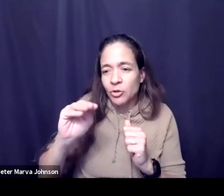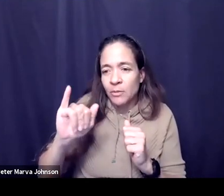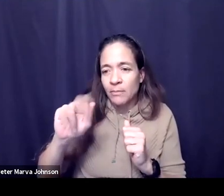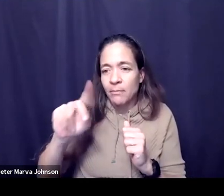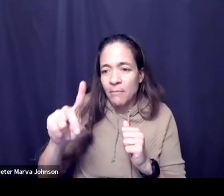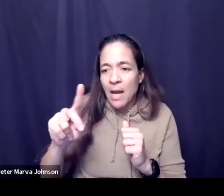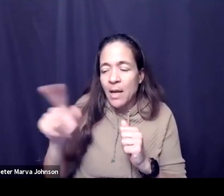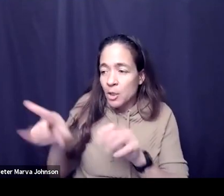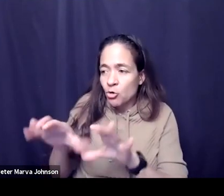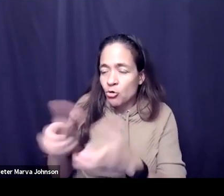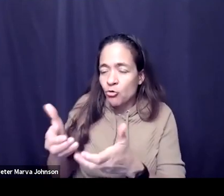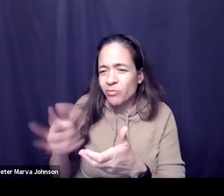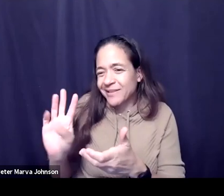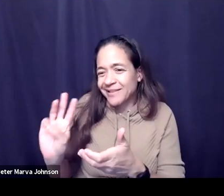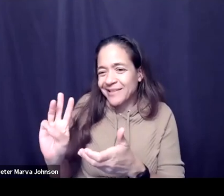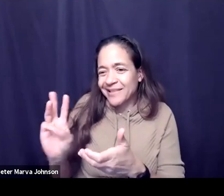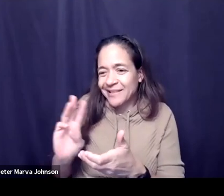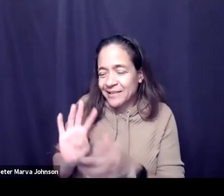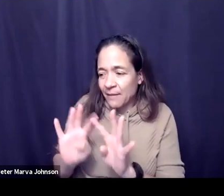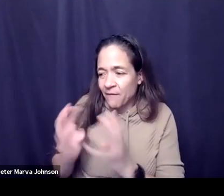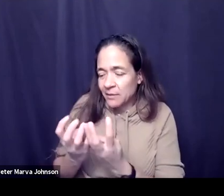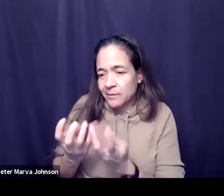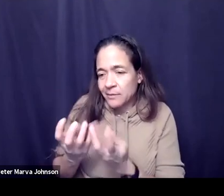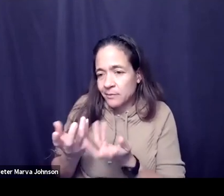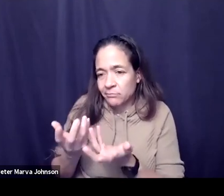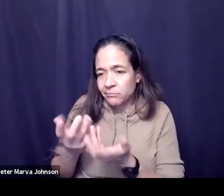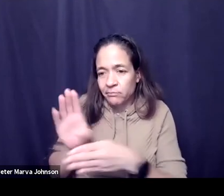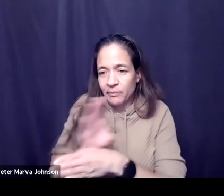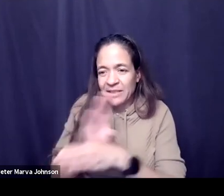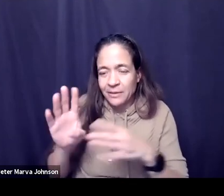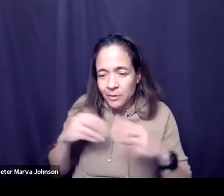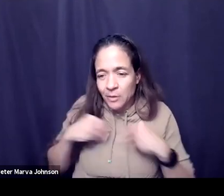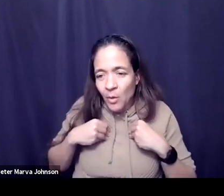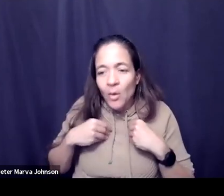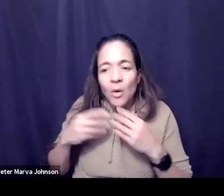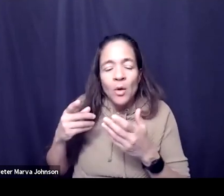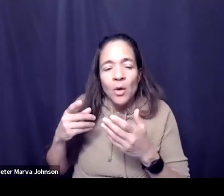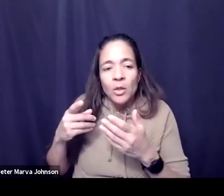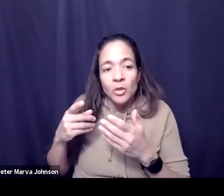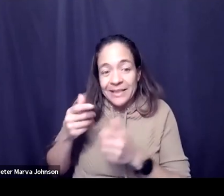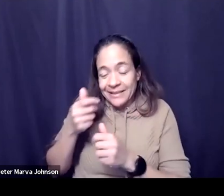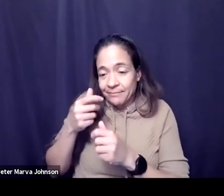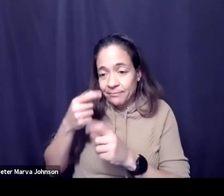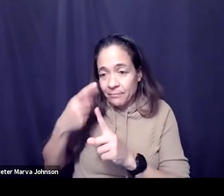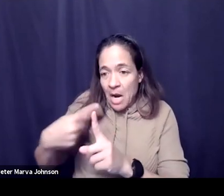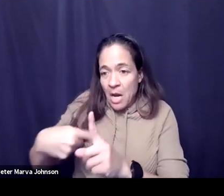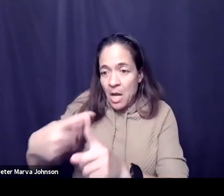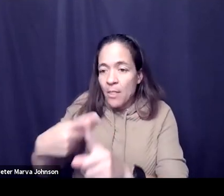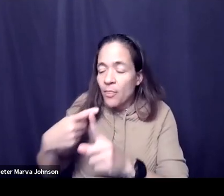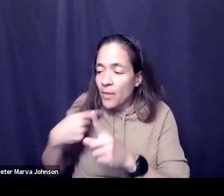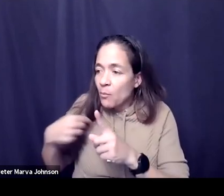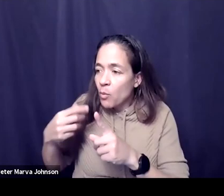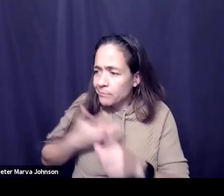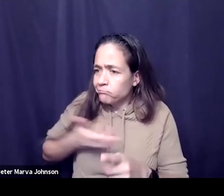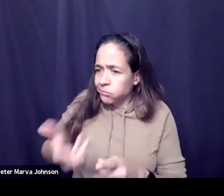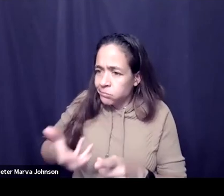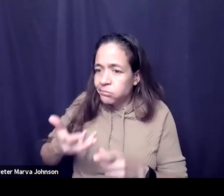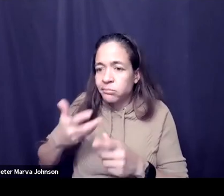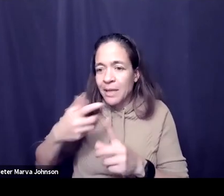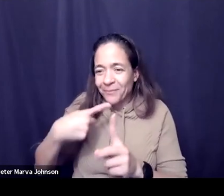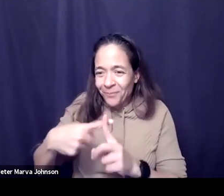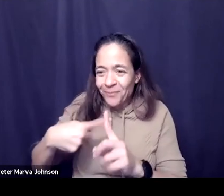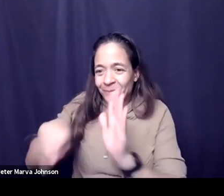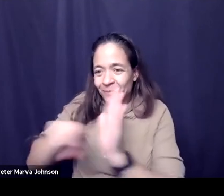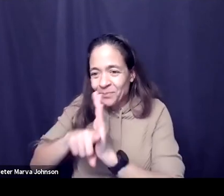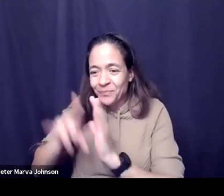people there's six of us that get together each month to um you know share where we're at you know the good the bad and the ugly and that group has